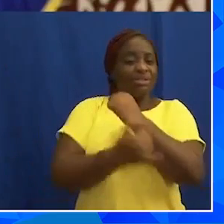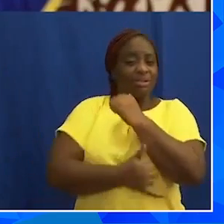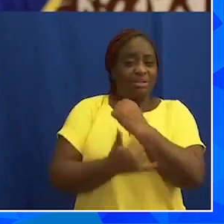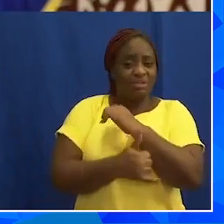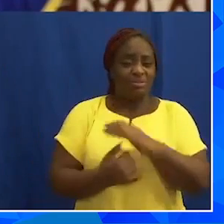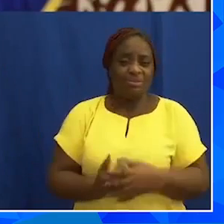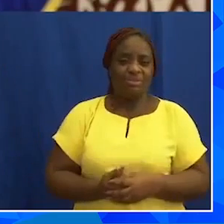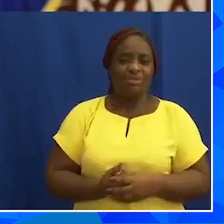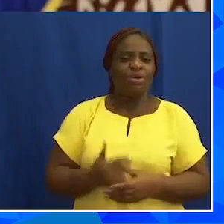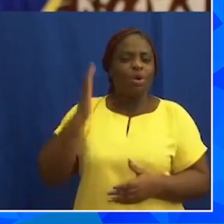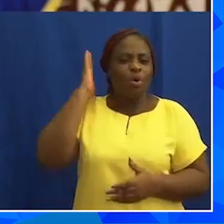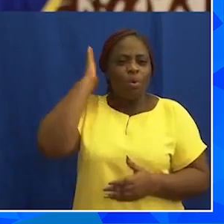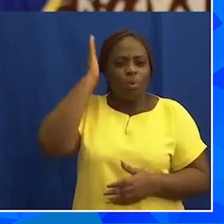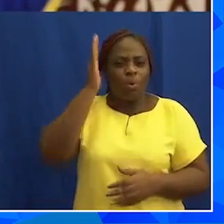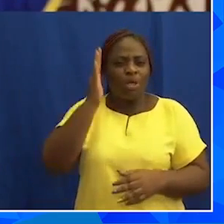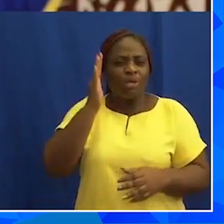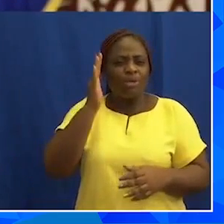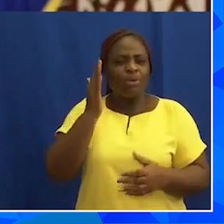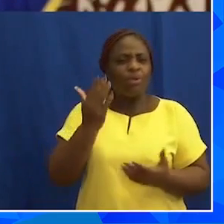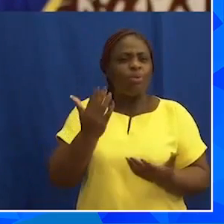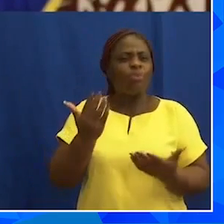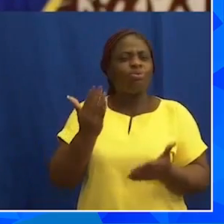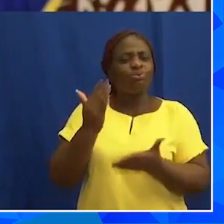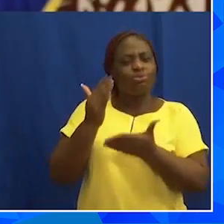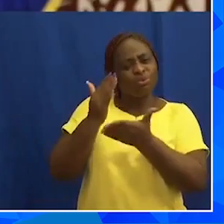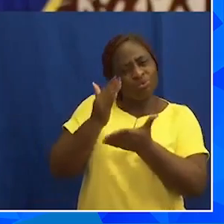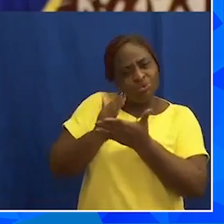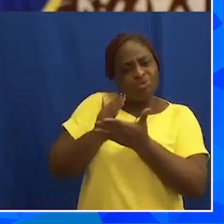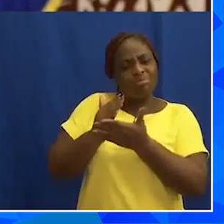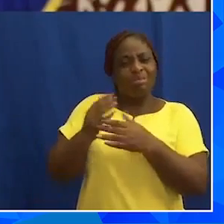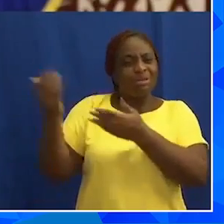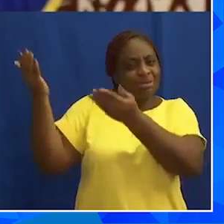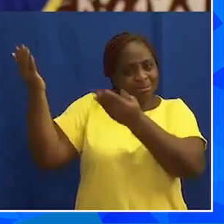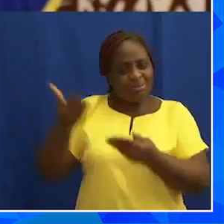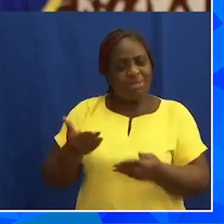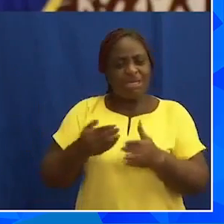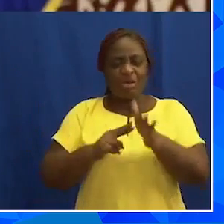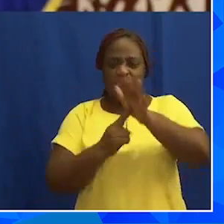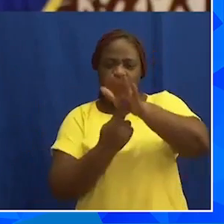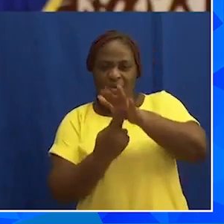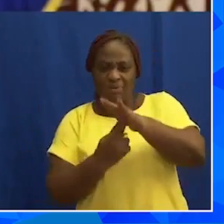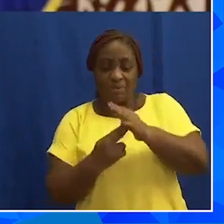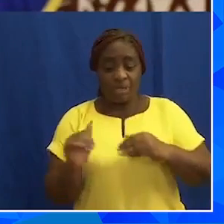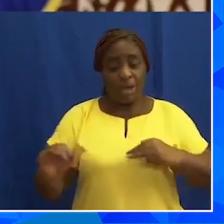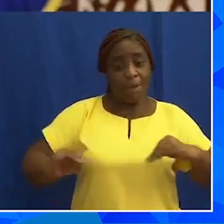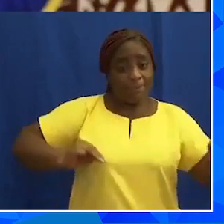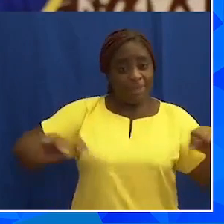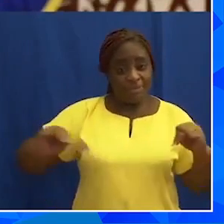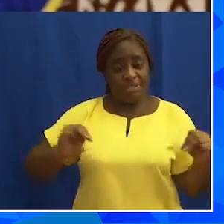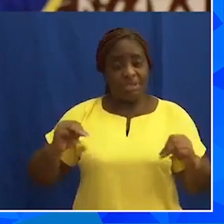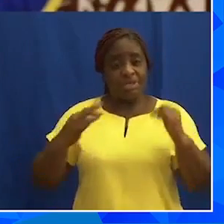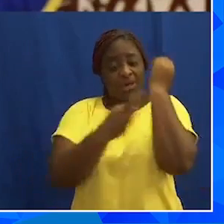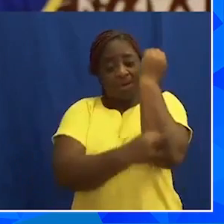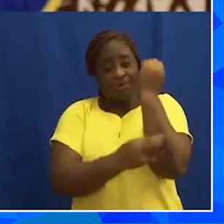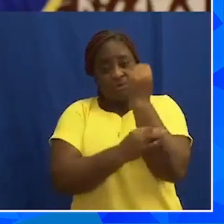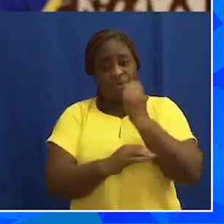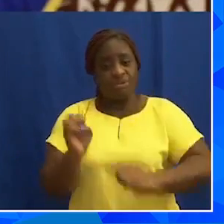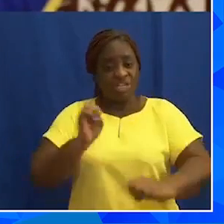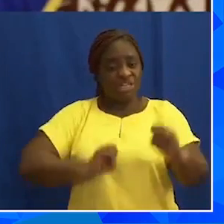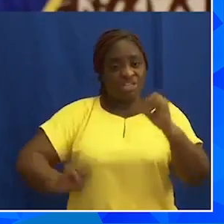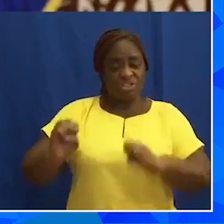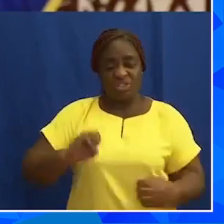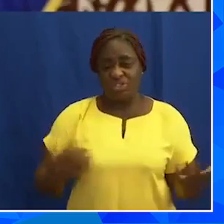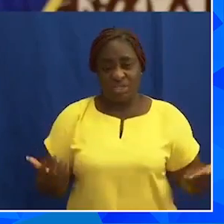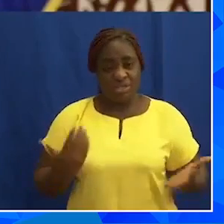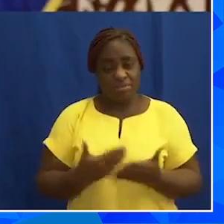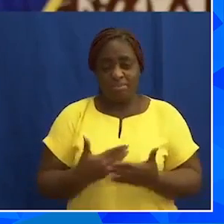We'll prioritize the imports, as well as review the management of our foreign exchange reserves,